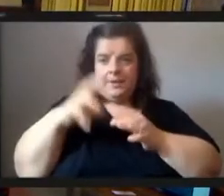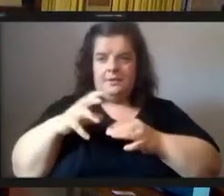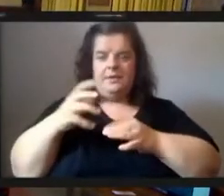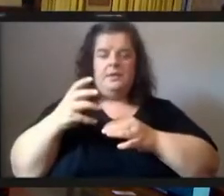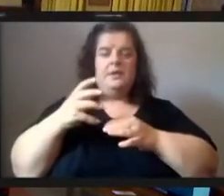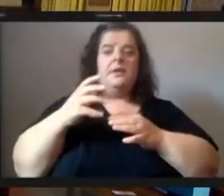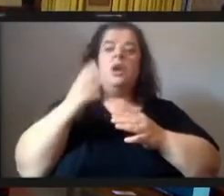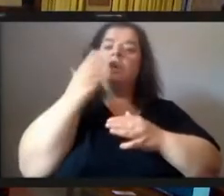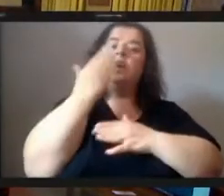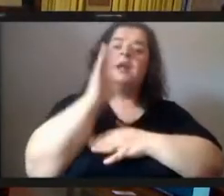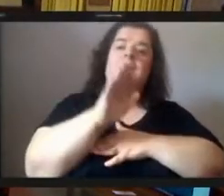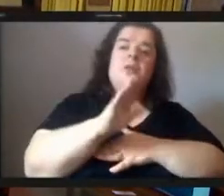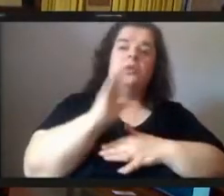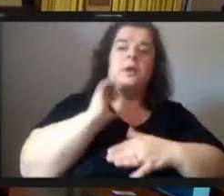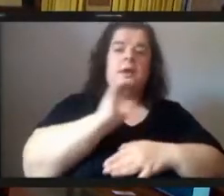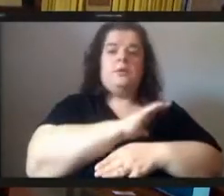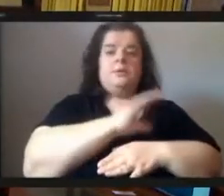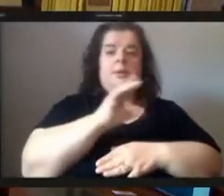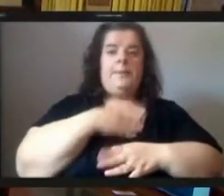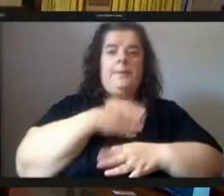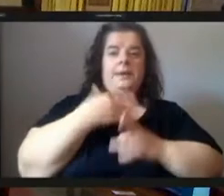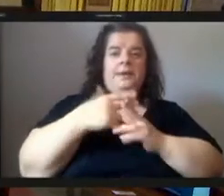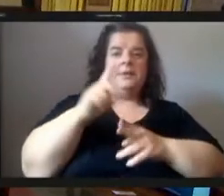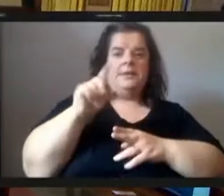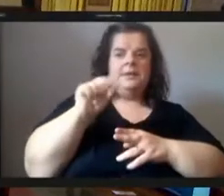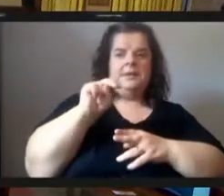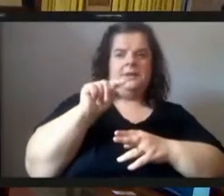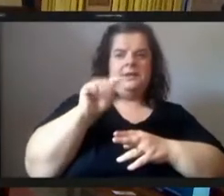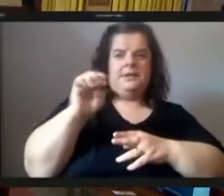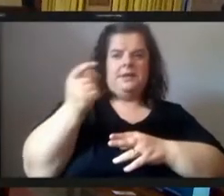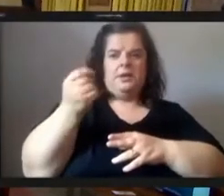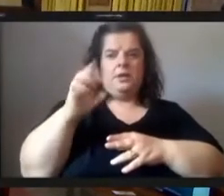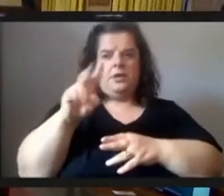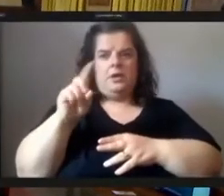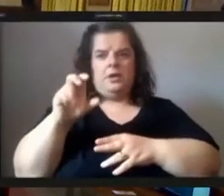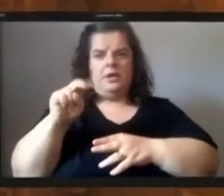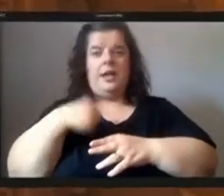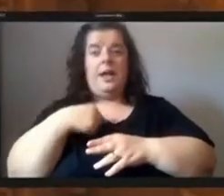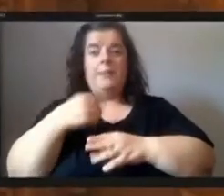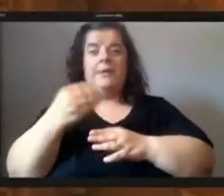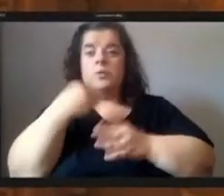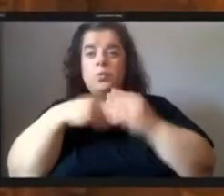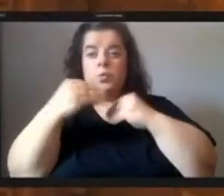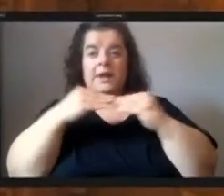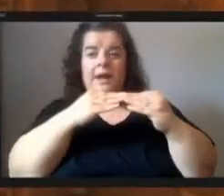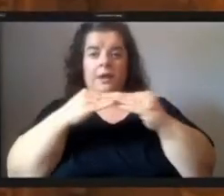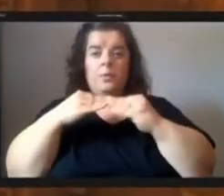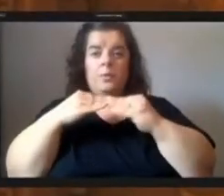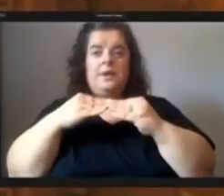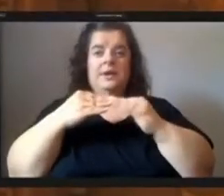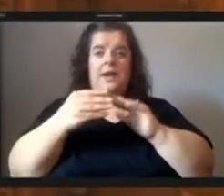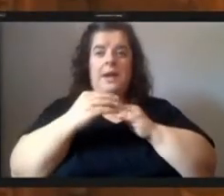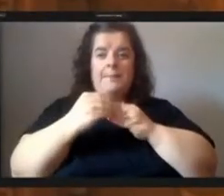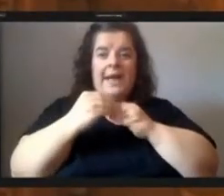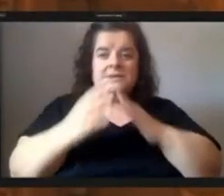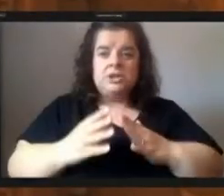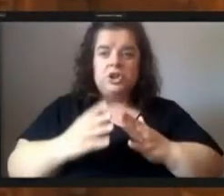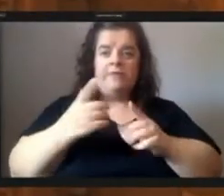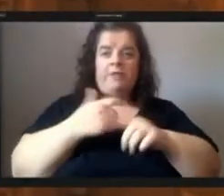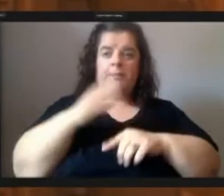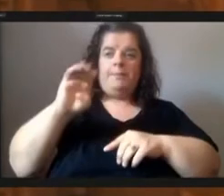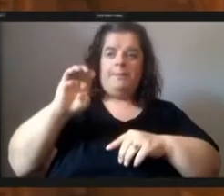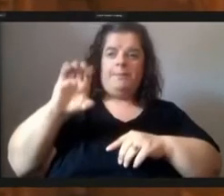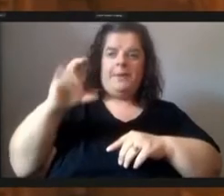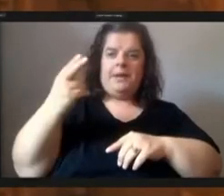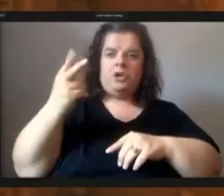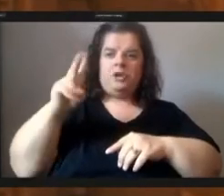staff my name is dante gordon i'm a food equity ambassador out of beachview and i would like to say thank